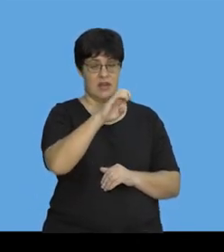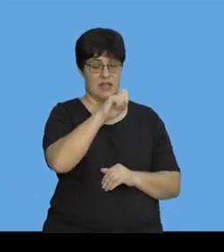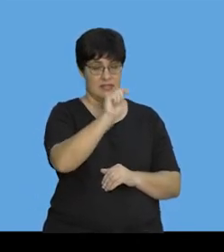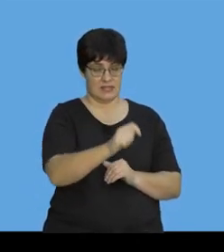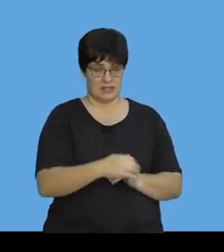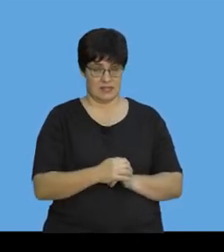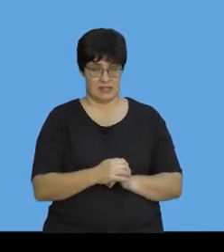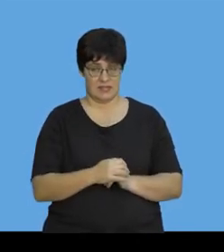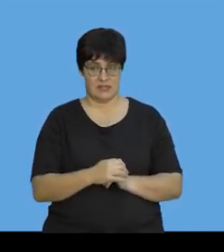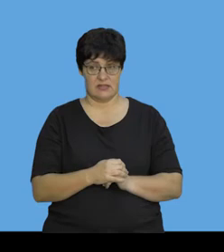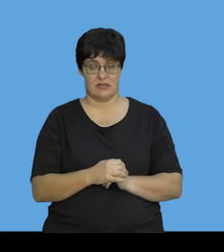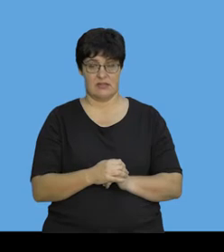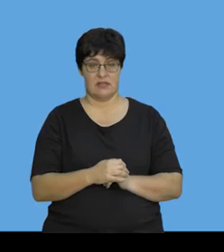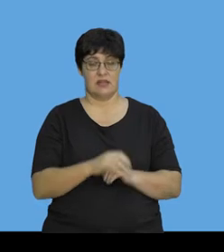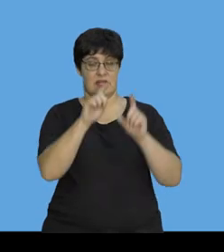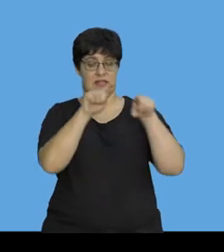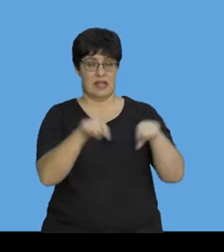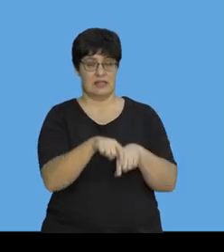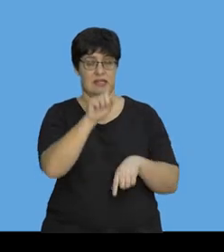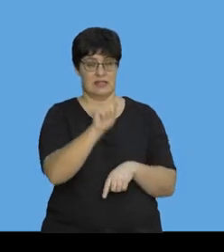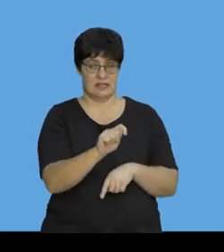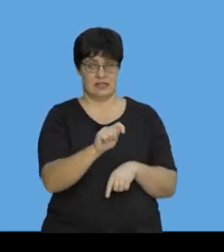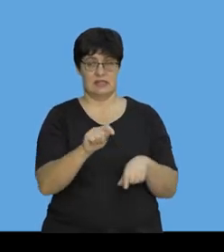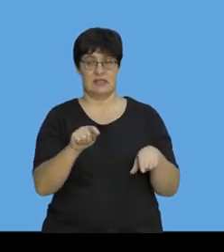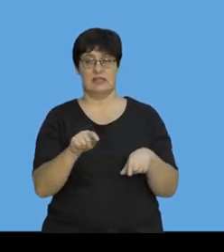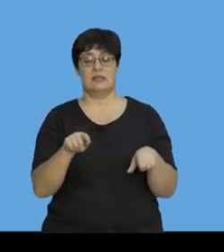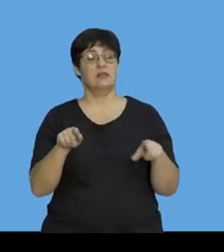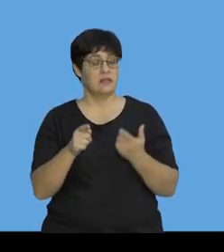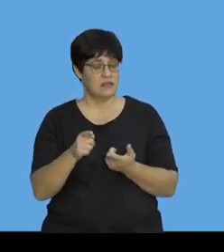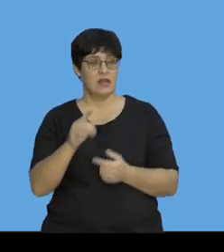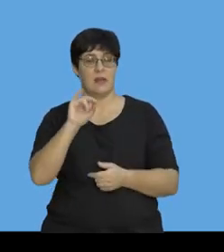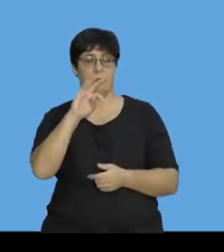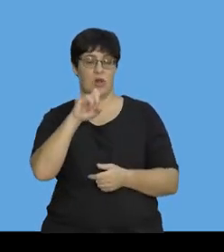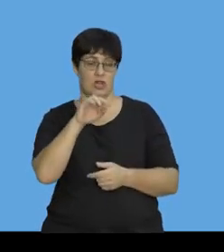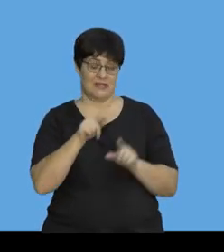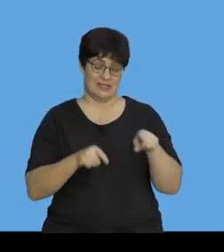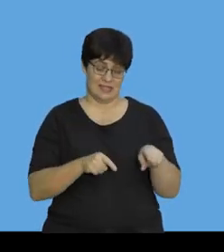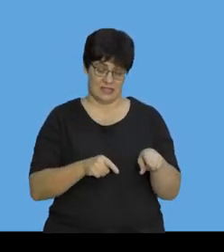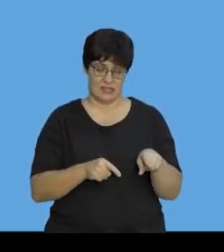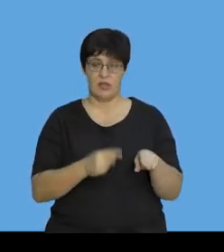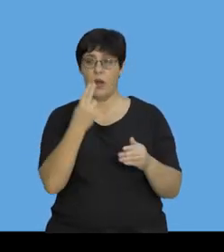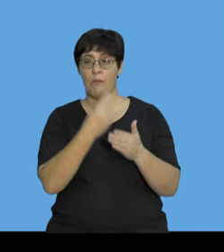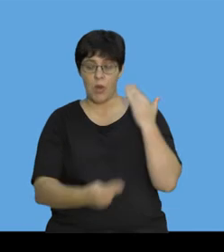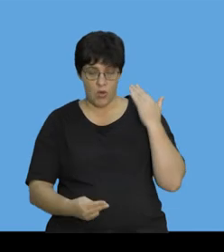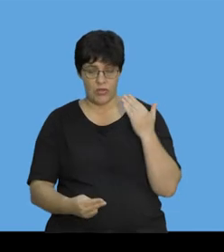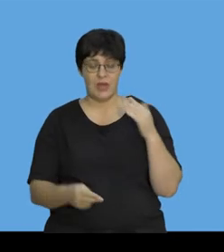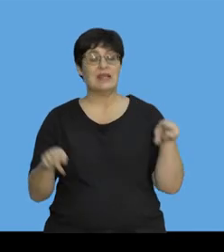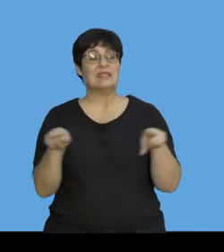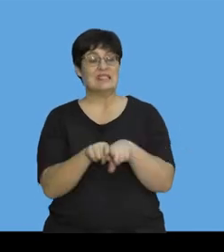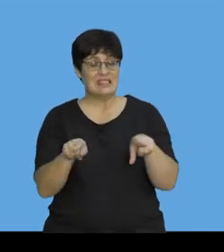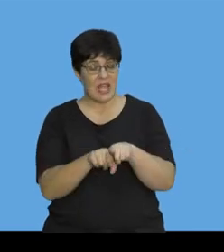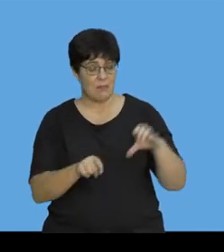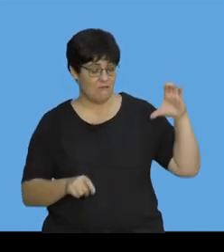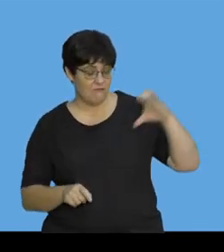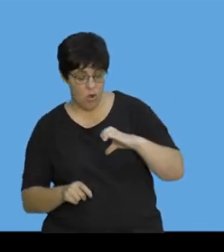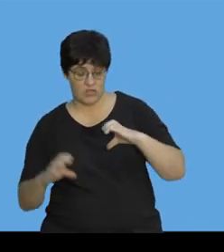F net. Delta T is impulse. Okay. Both of these experience